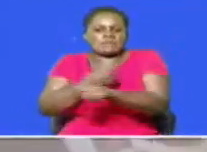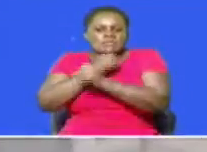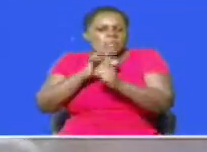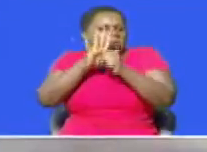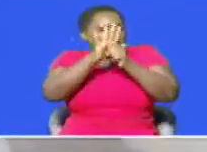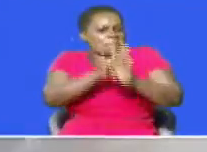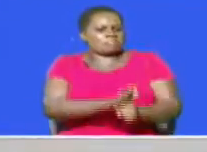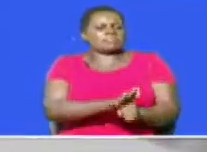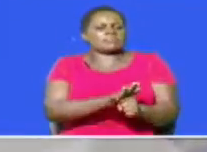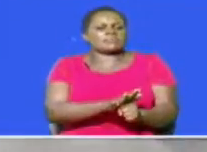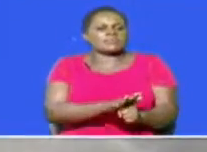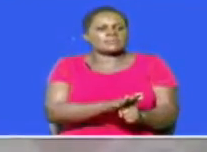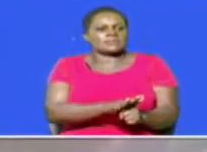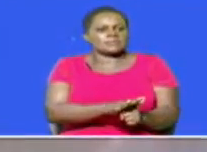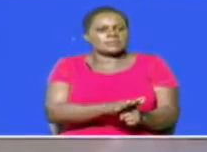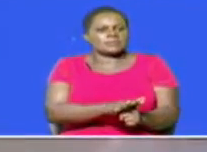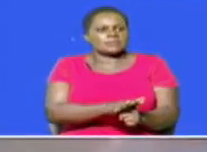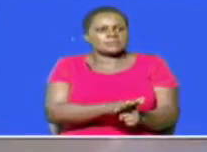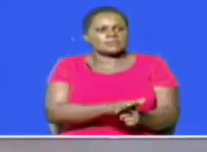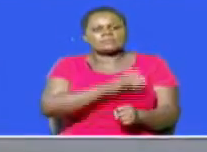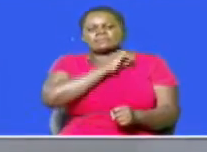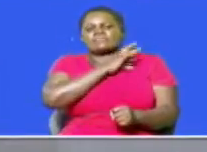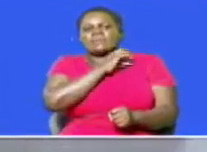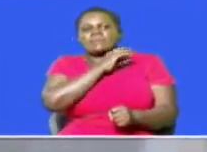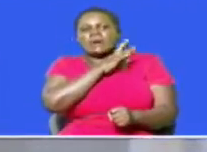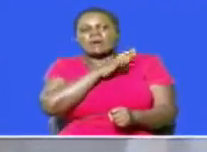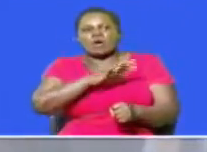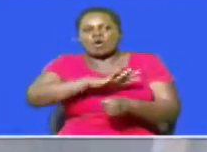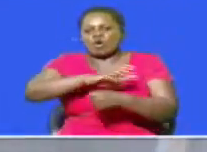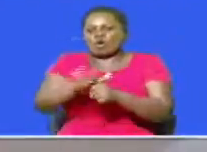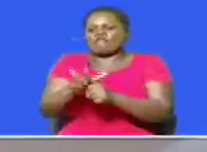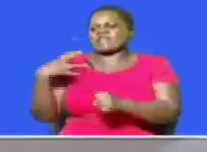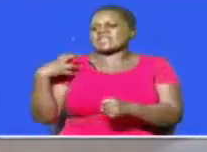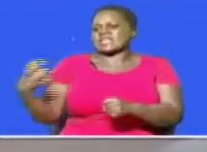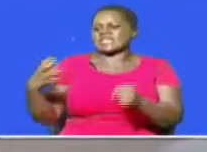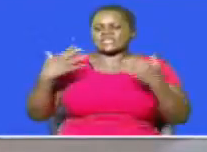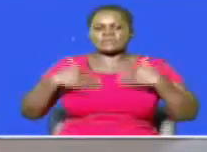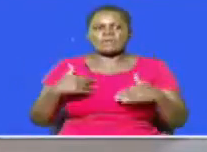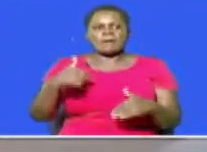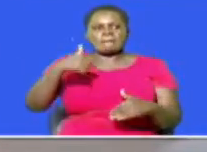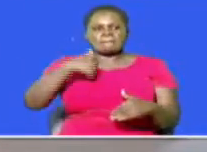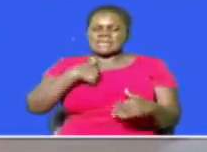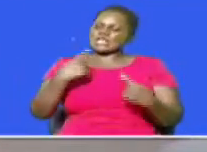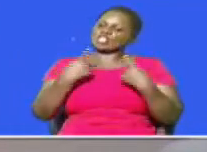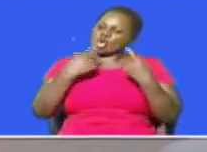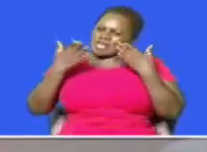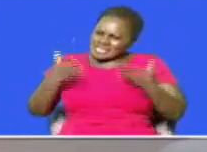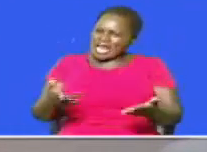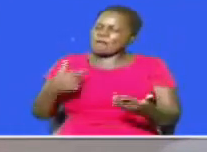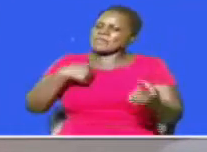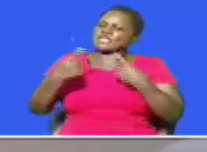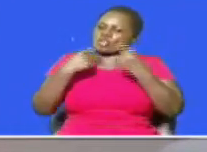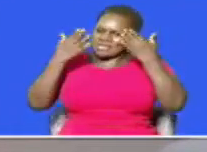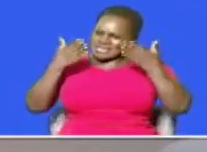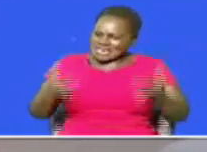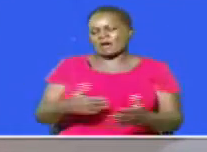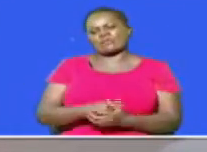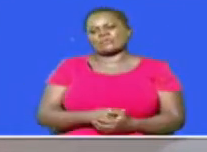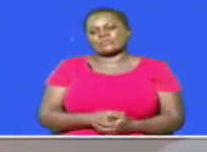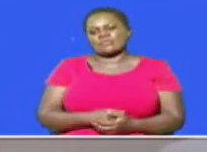intimidated by these hecklers and coveted billionaires i'm the one who's speaking i'm the one who's speaking